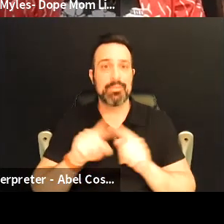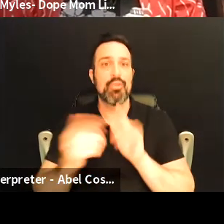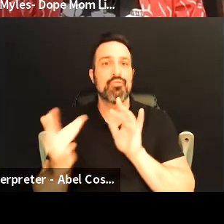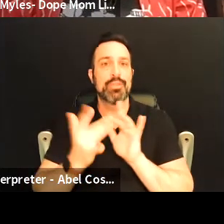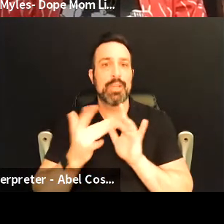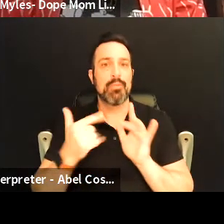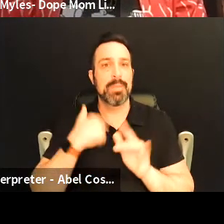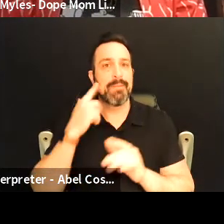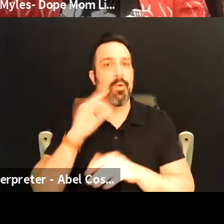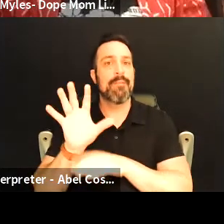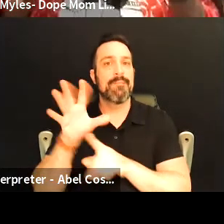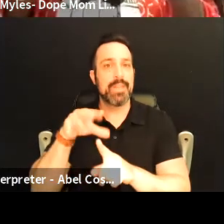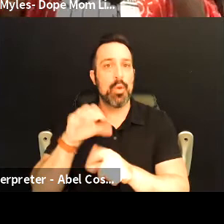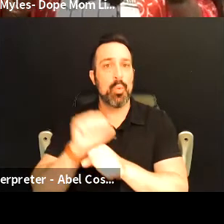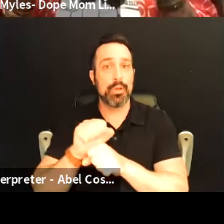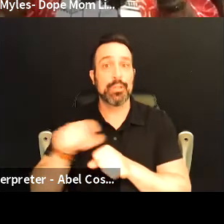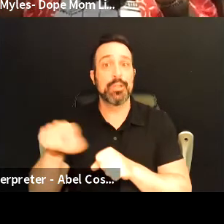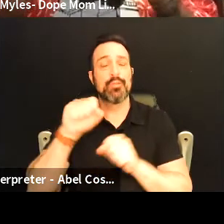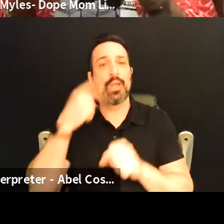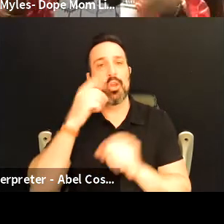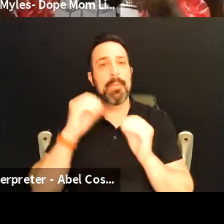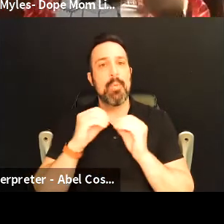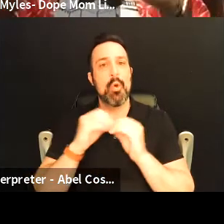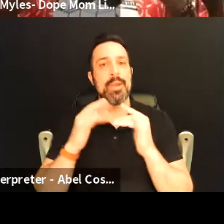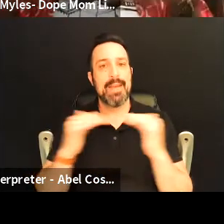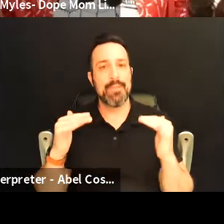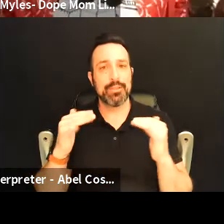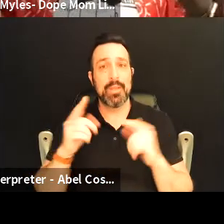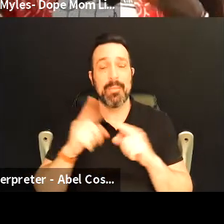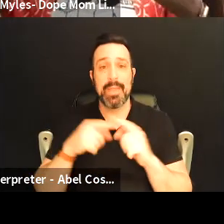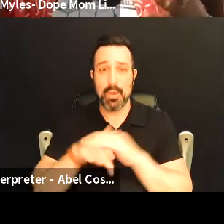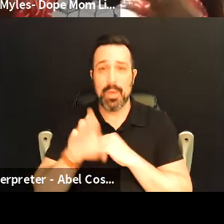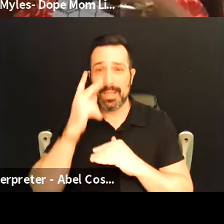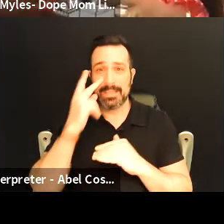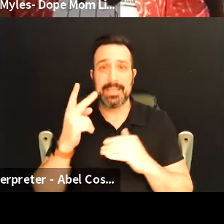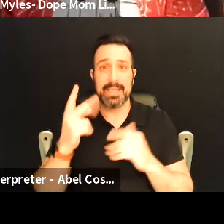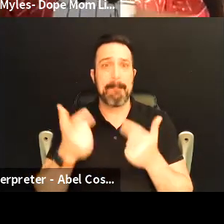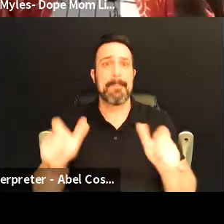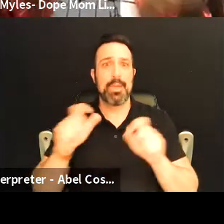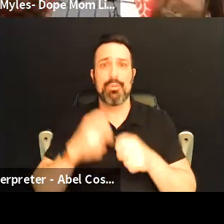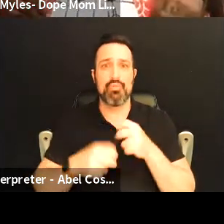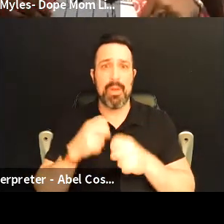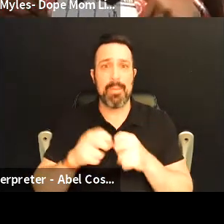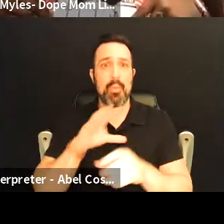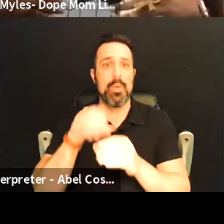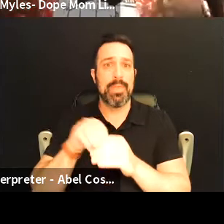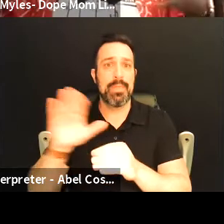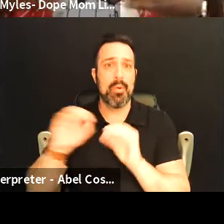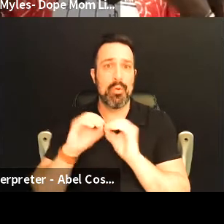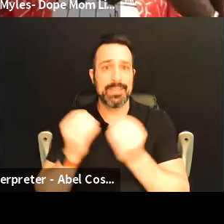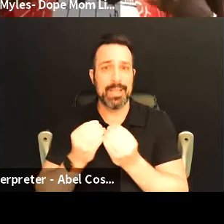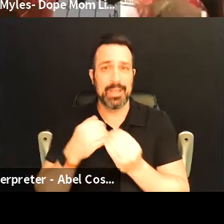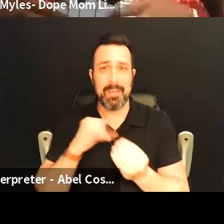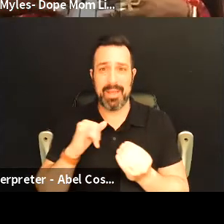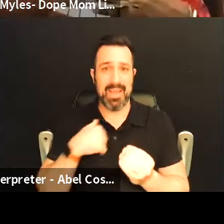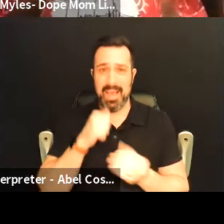to do video work so that they could look more diverse but then I would go in and I seen this bigger problem within their organizations and I